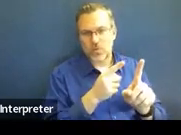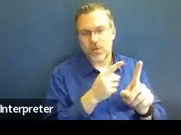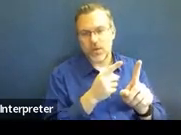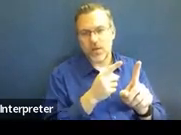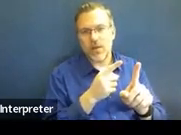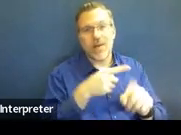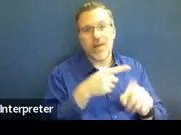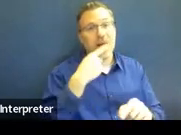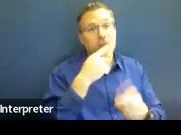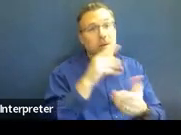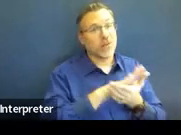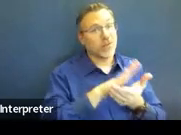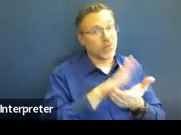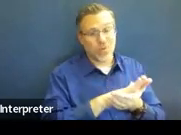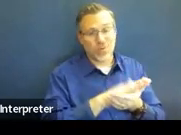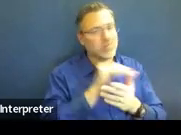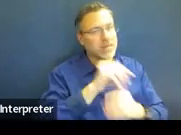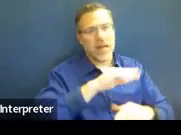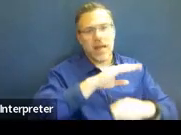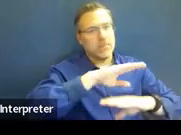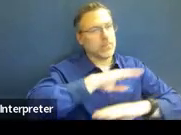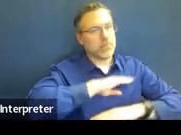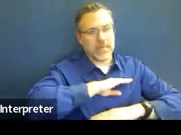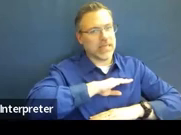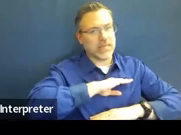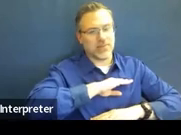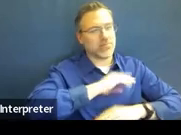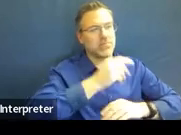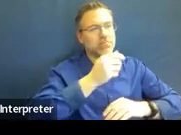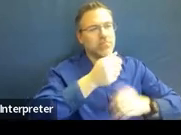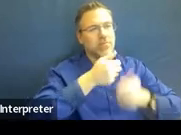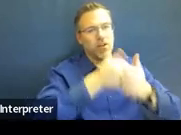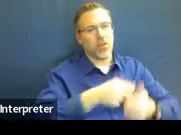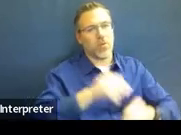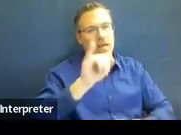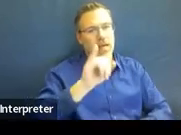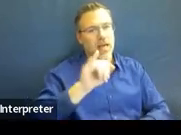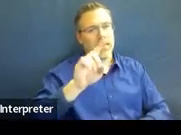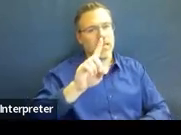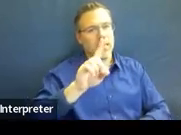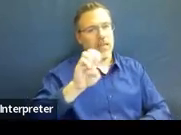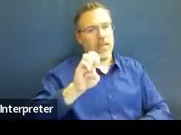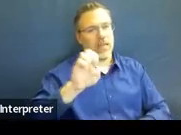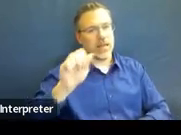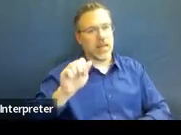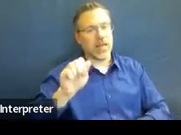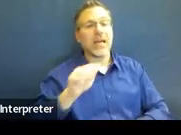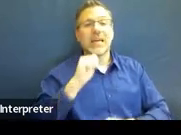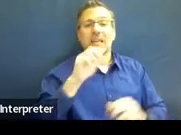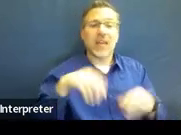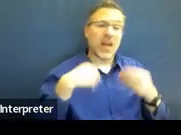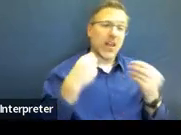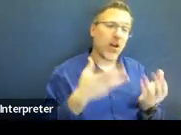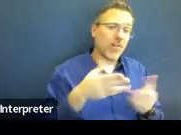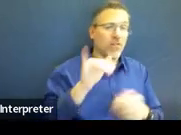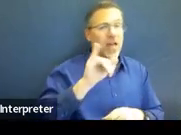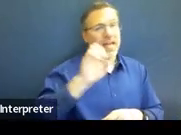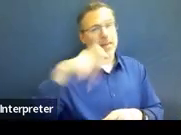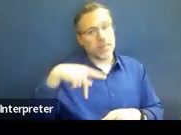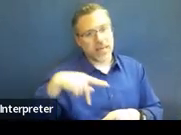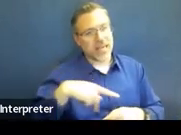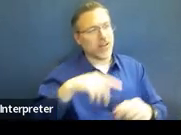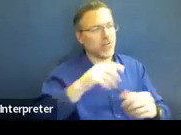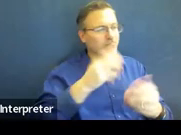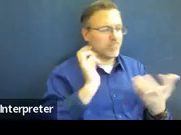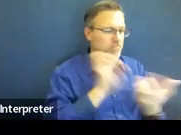public school did not meet its obligation under IDEA to offer an IEP that's reasonably calculated to enable a